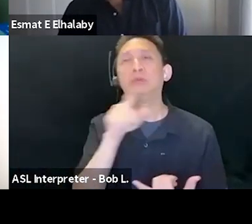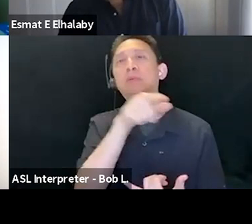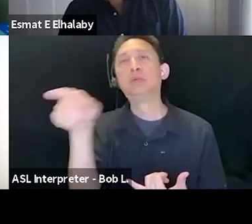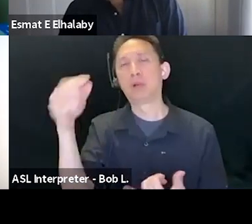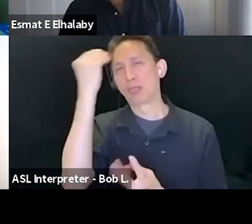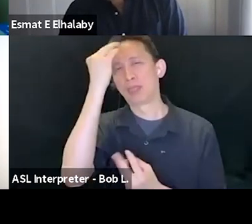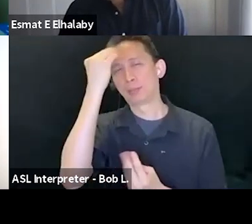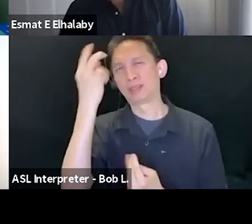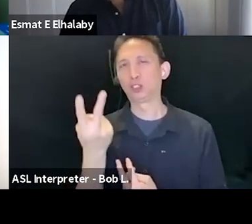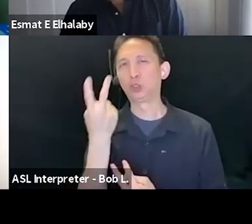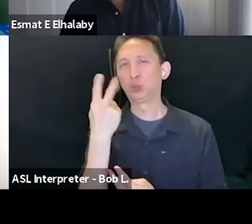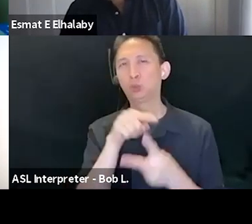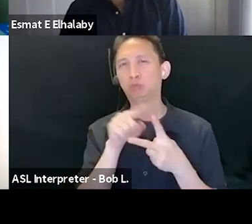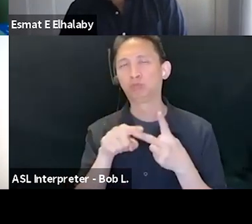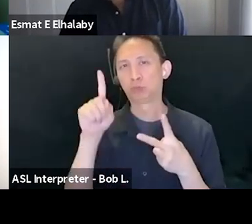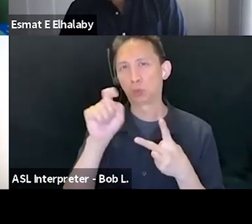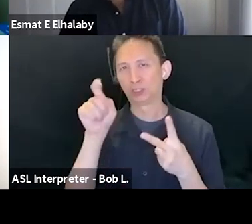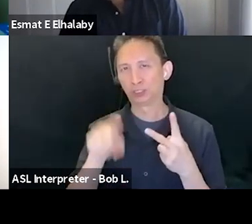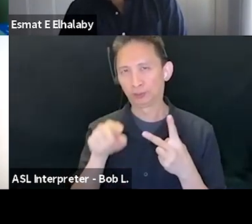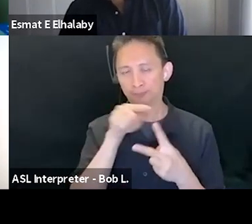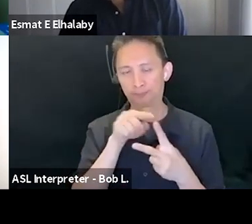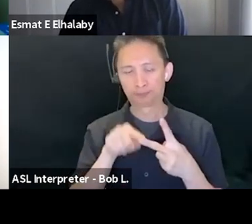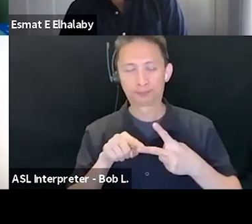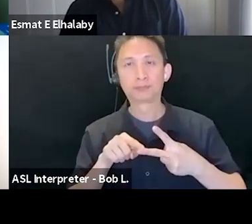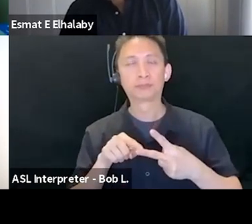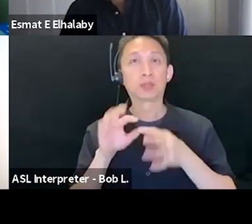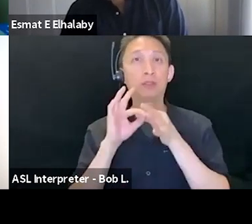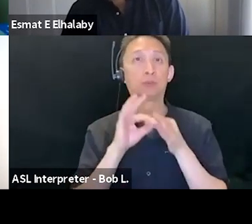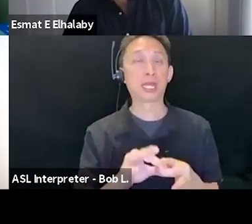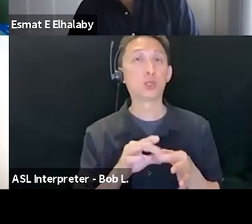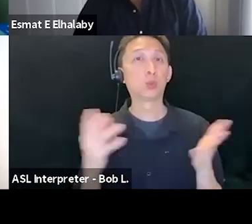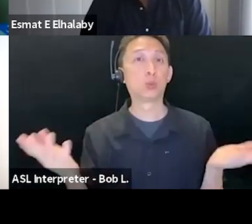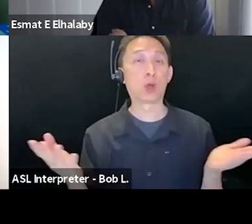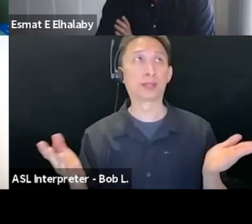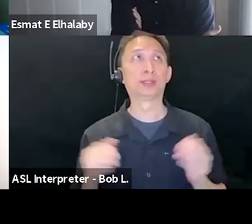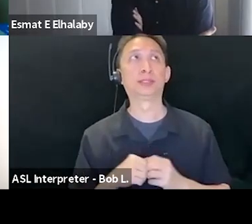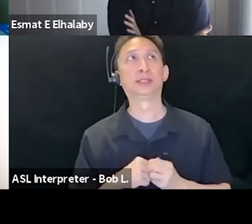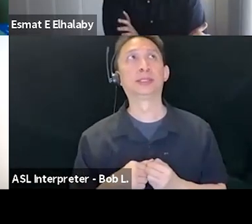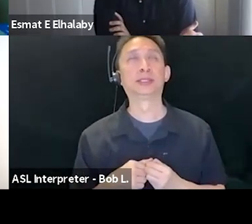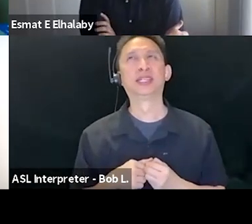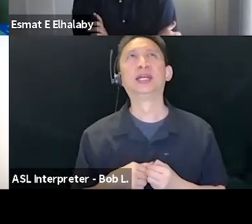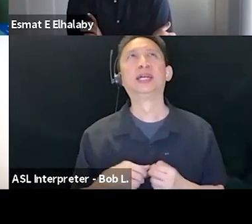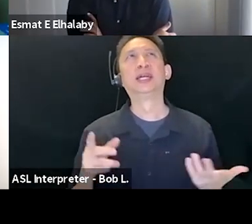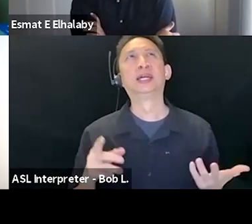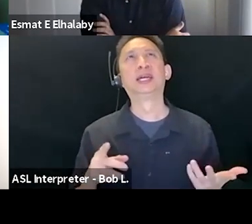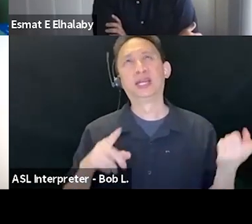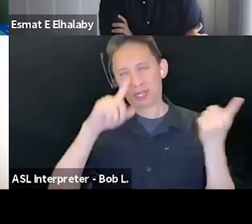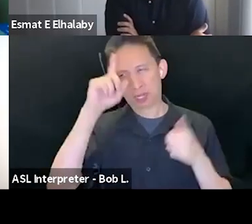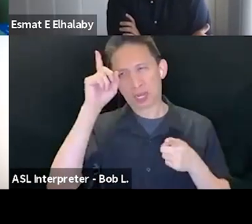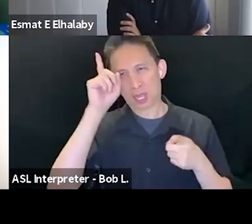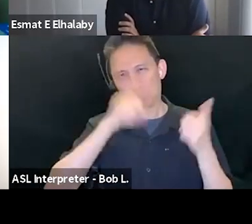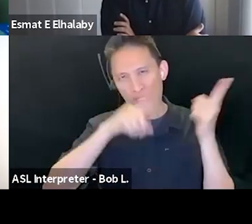about this because they, these questions have to do with the articulation, we might say in a Gramscian sense of Palestine with